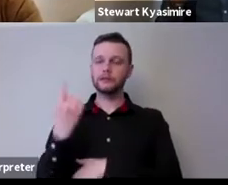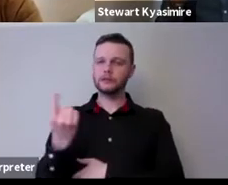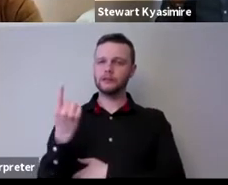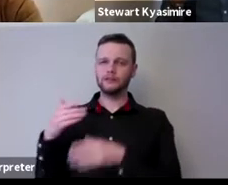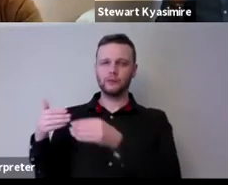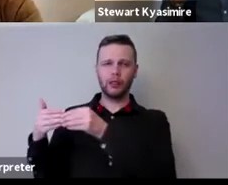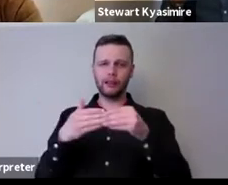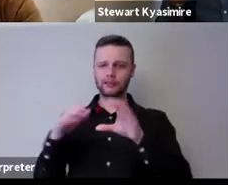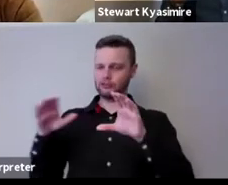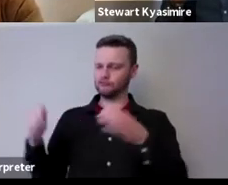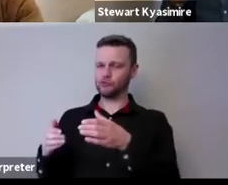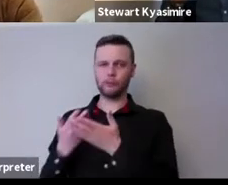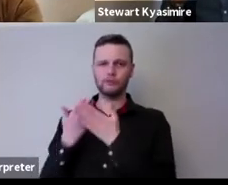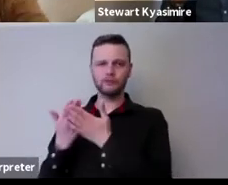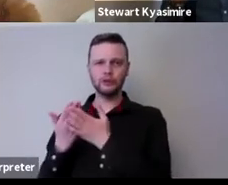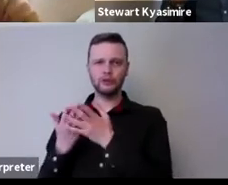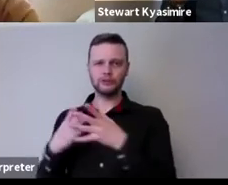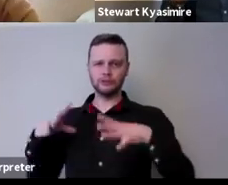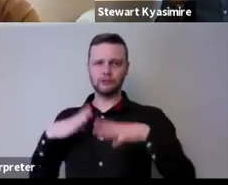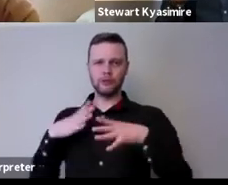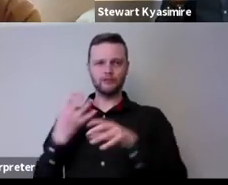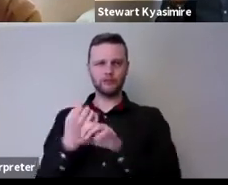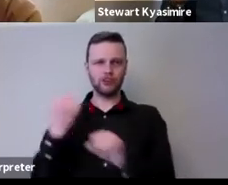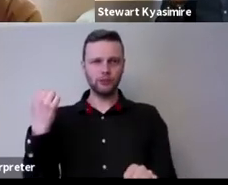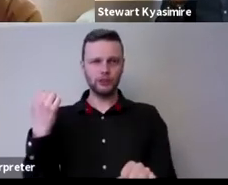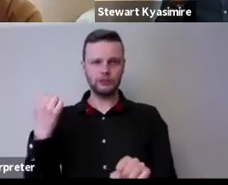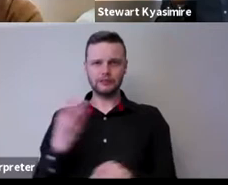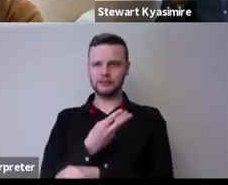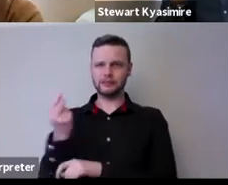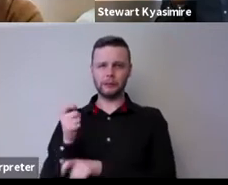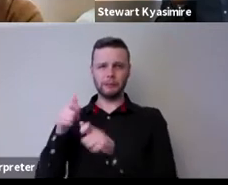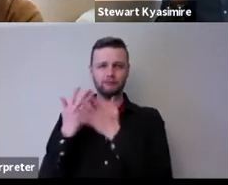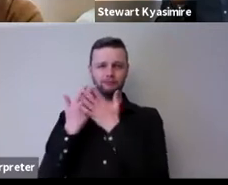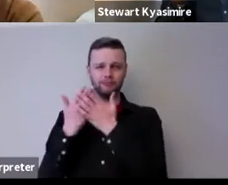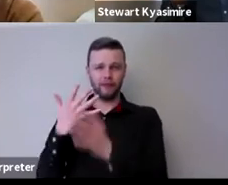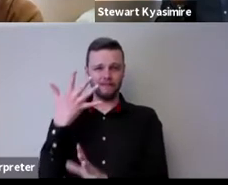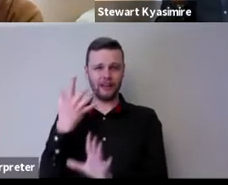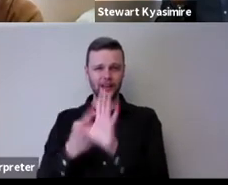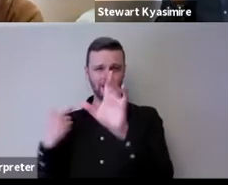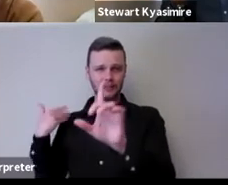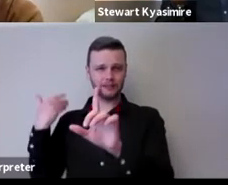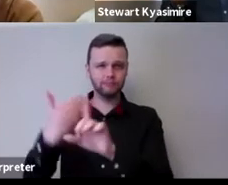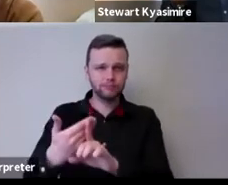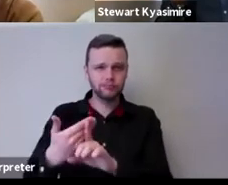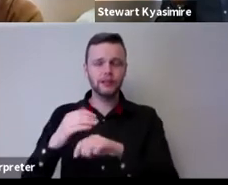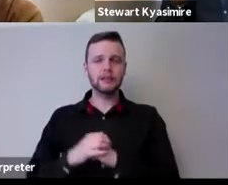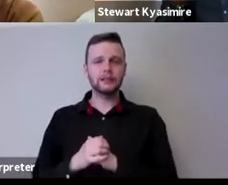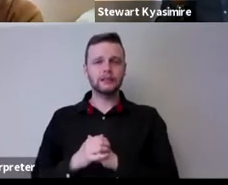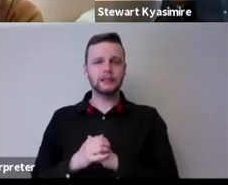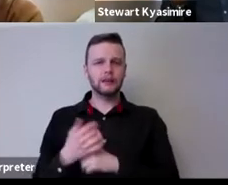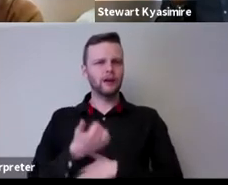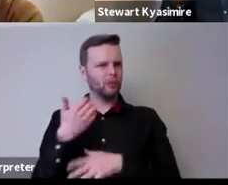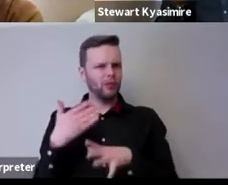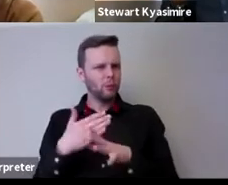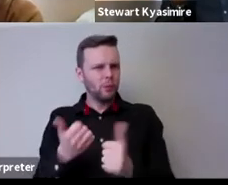of students into graduation some of whom have been studying for five years at ECA how did that work